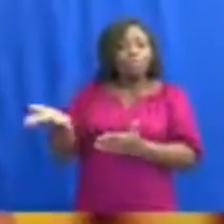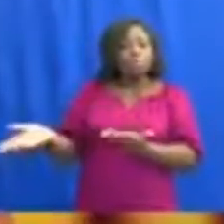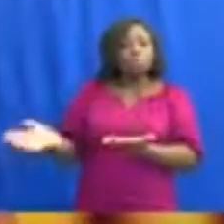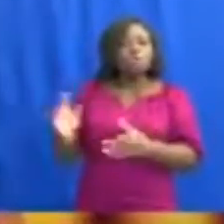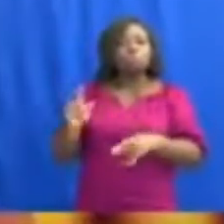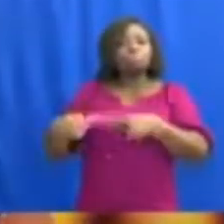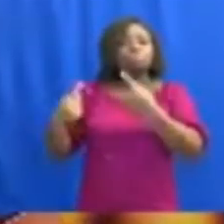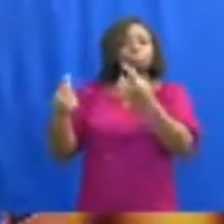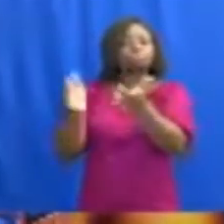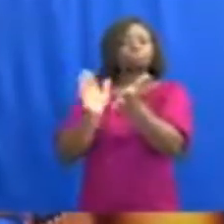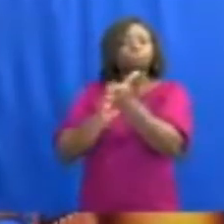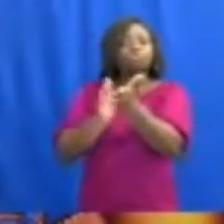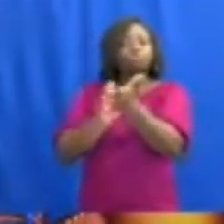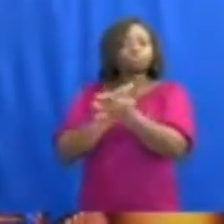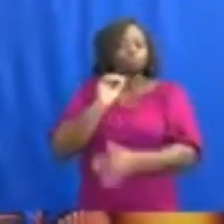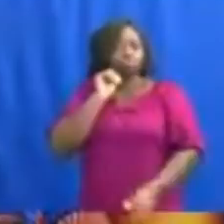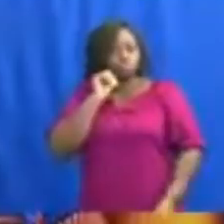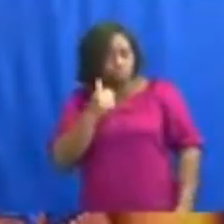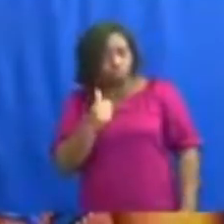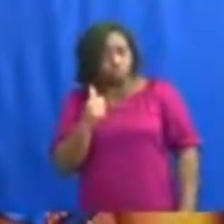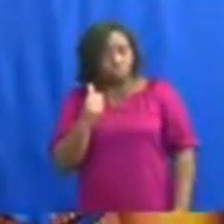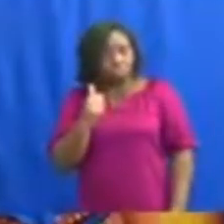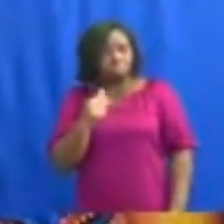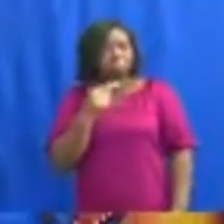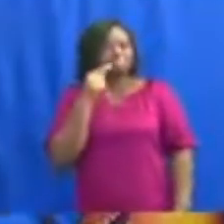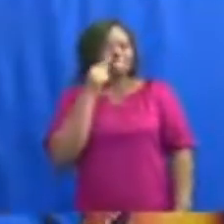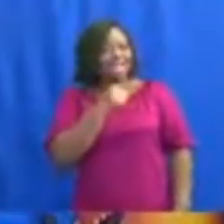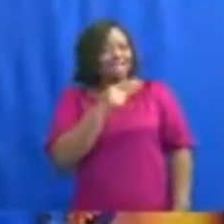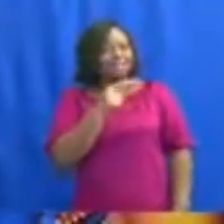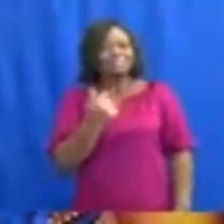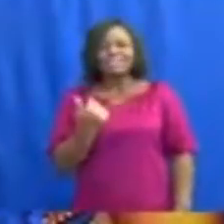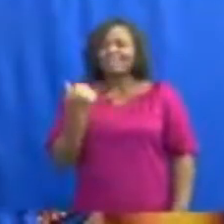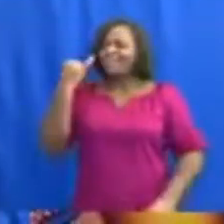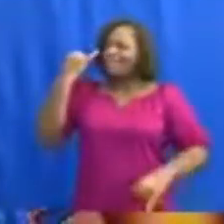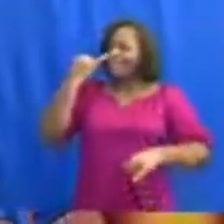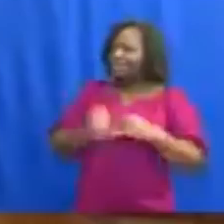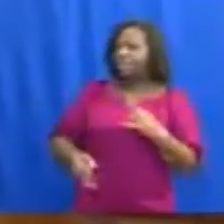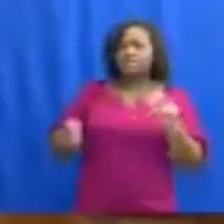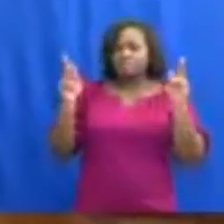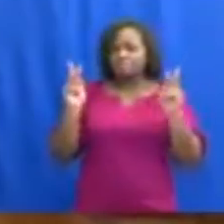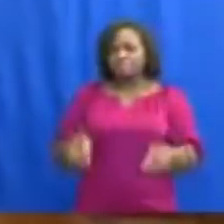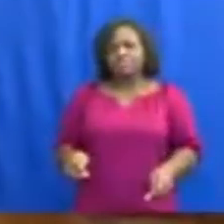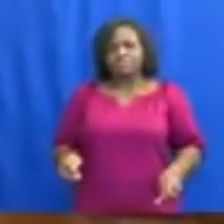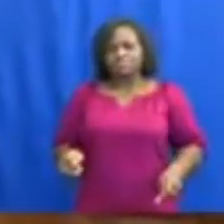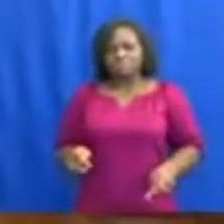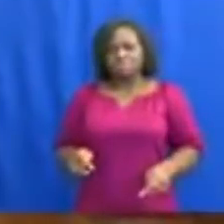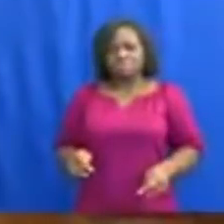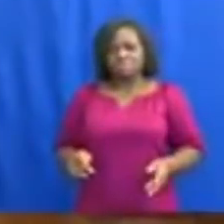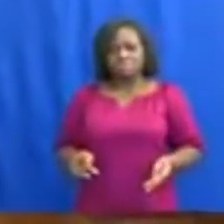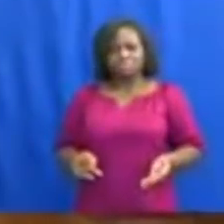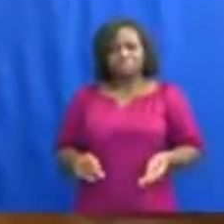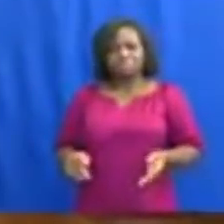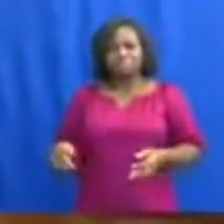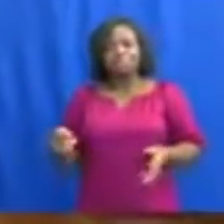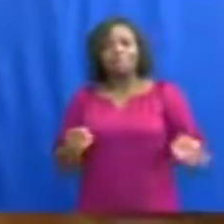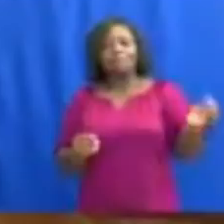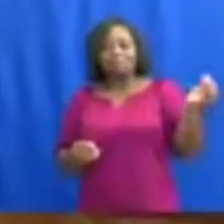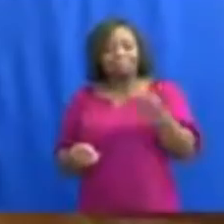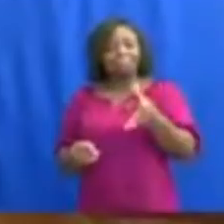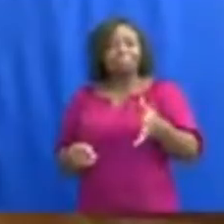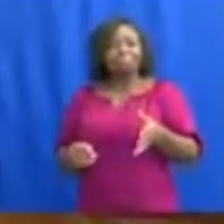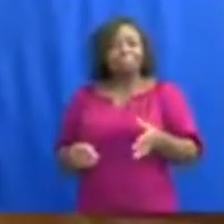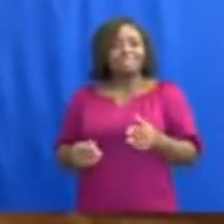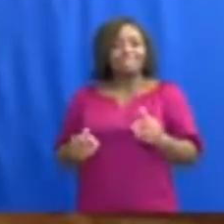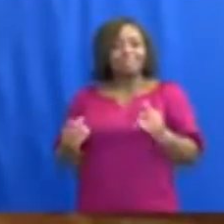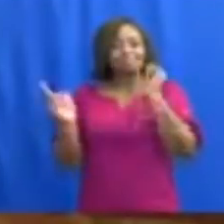to school from tomorrow. I will be the last person to put the lives of the Akufuado graduates at